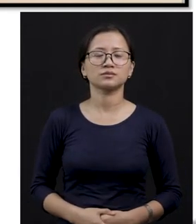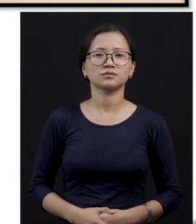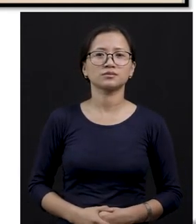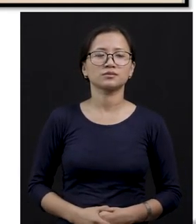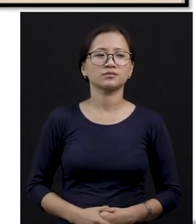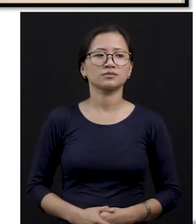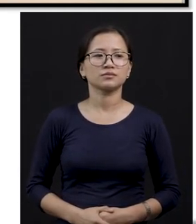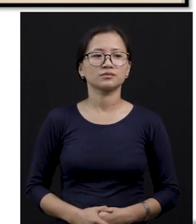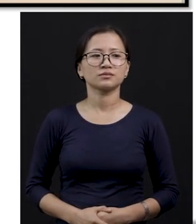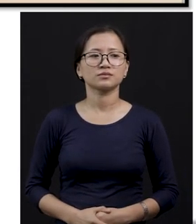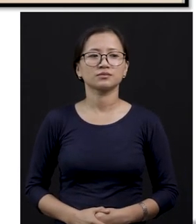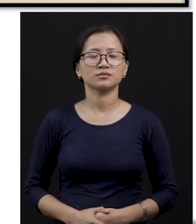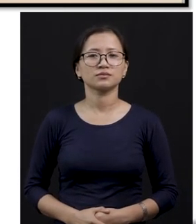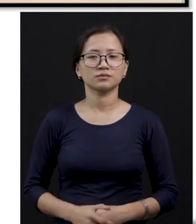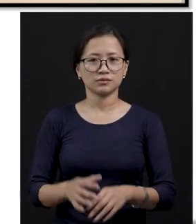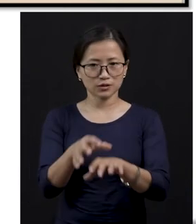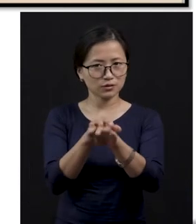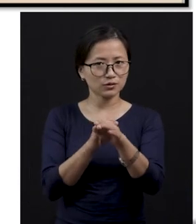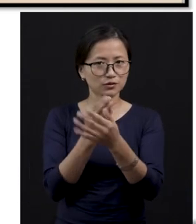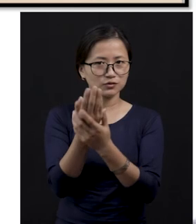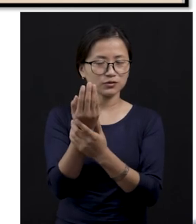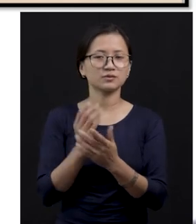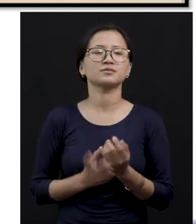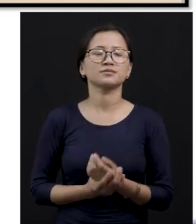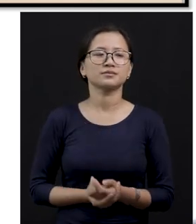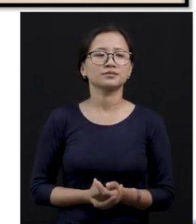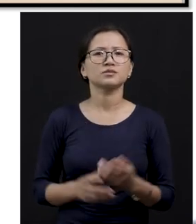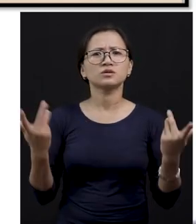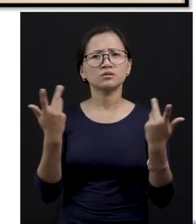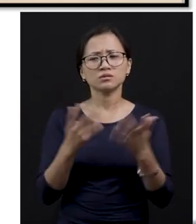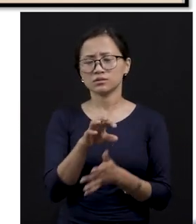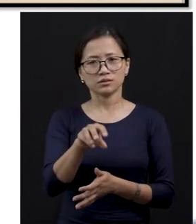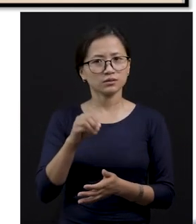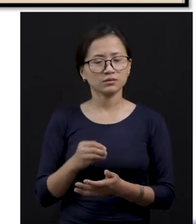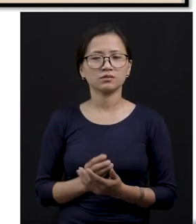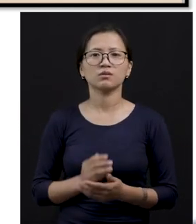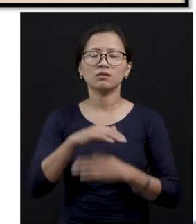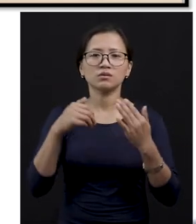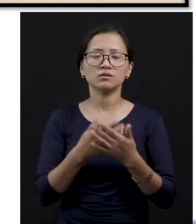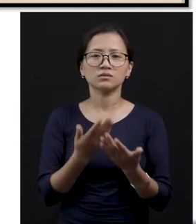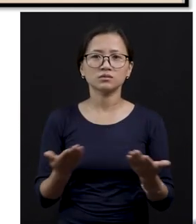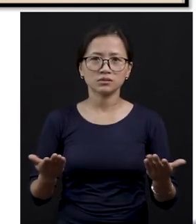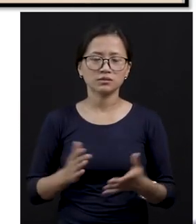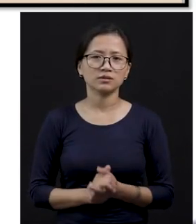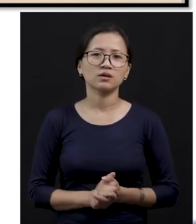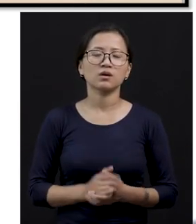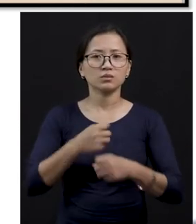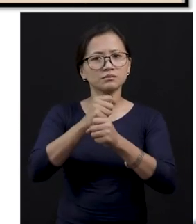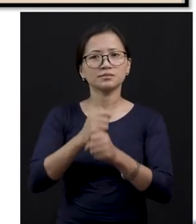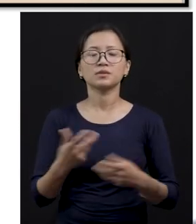gloves. From where do we get all this? And what are these made up of?